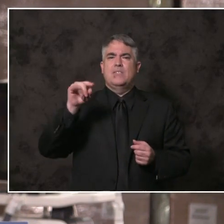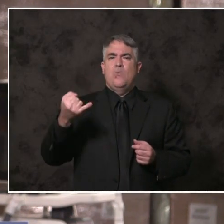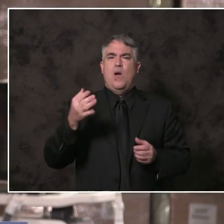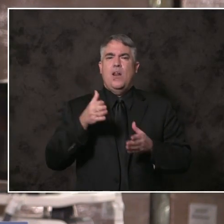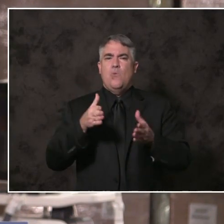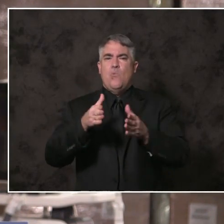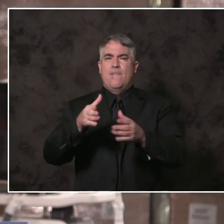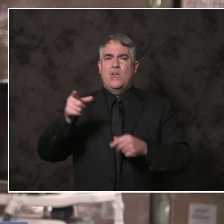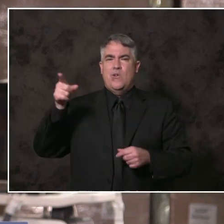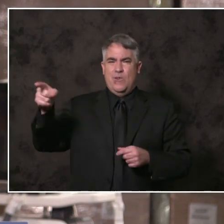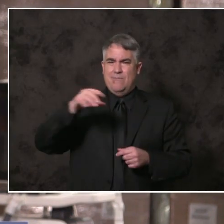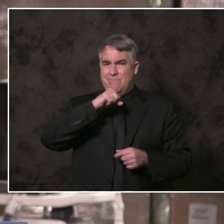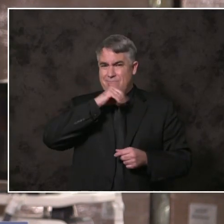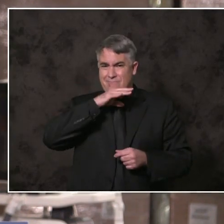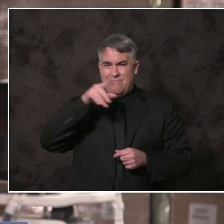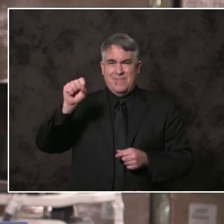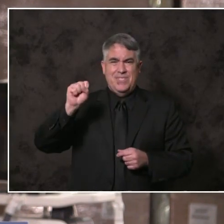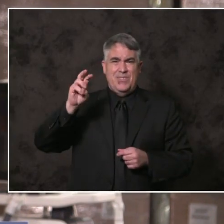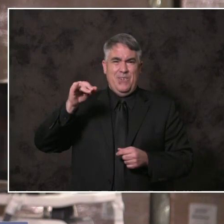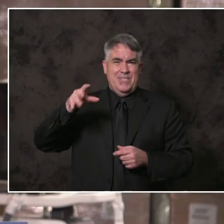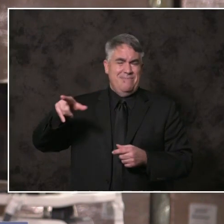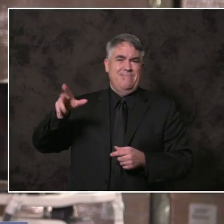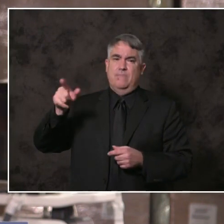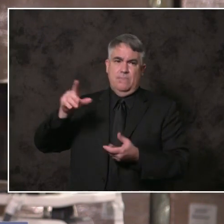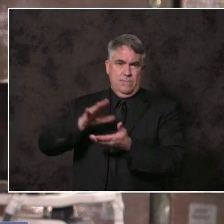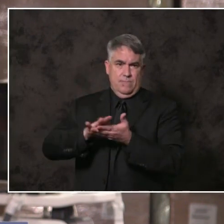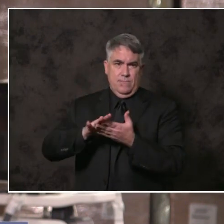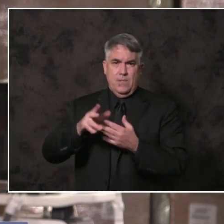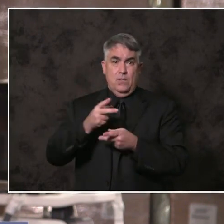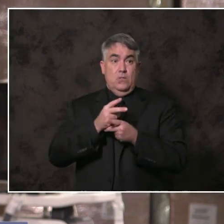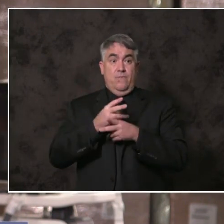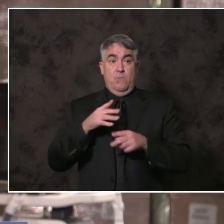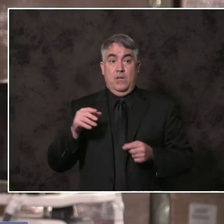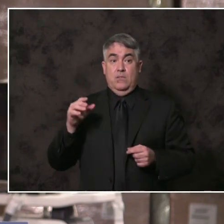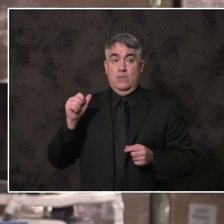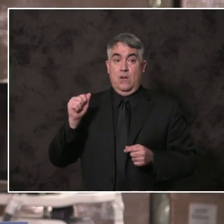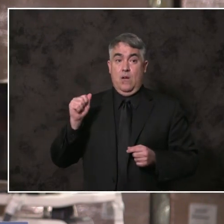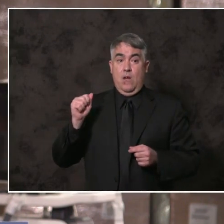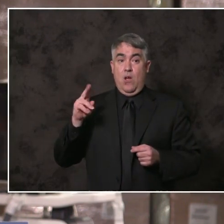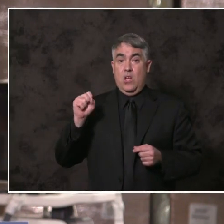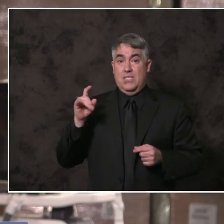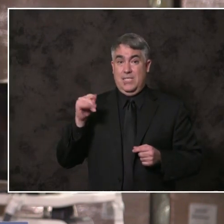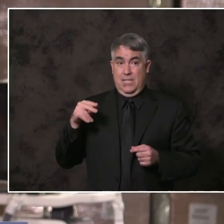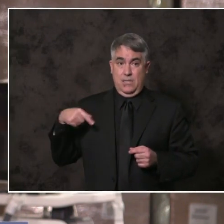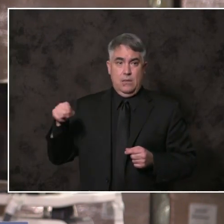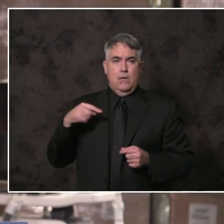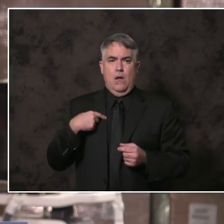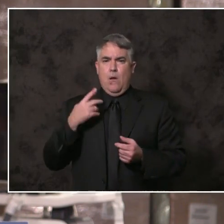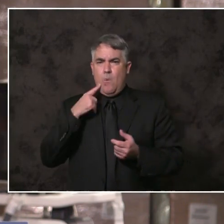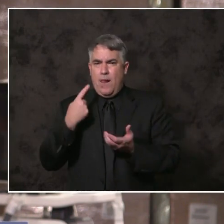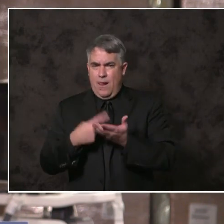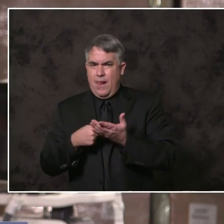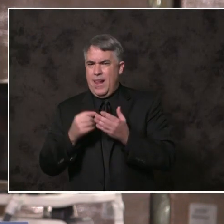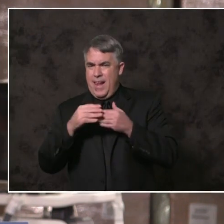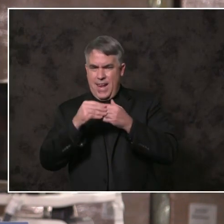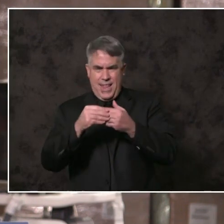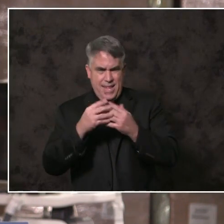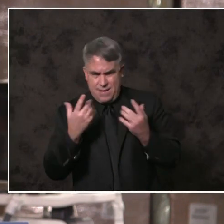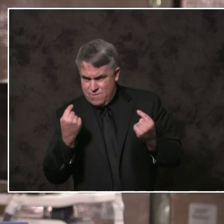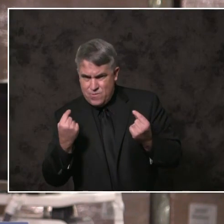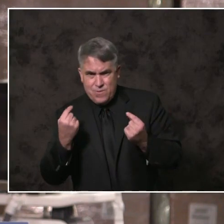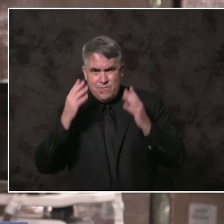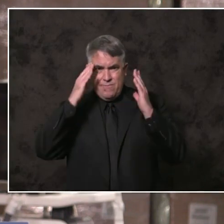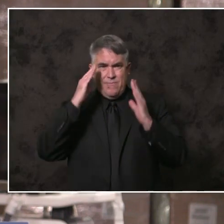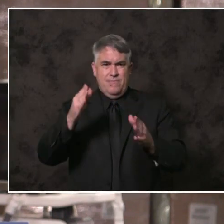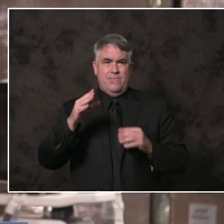government. And Supervisor Lawson Reamer will lead our efforts to finally address our stormwater infrastructure failures